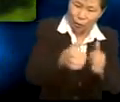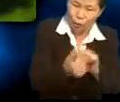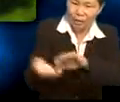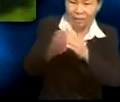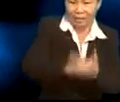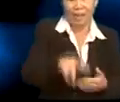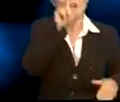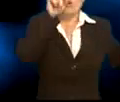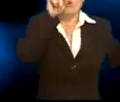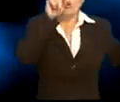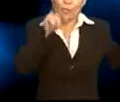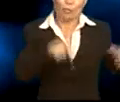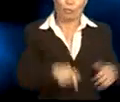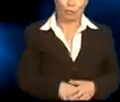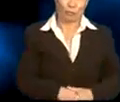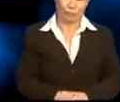crow.